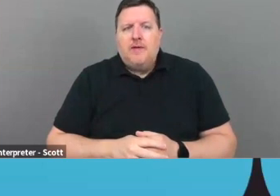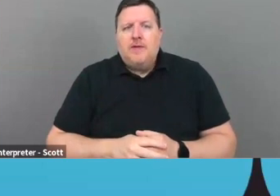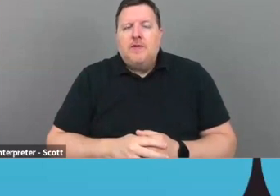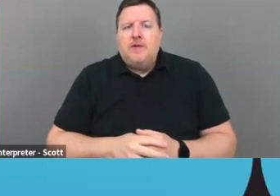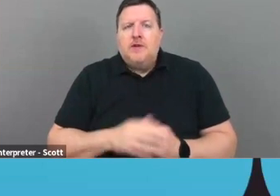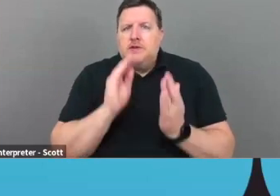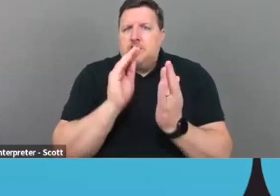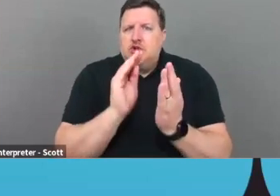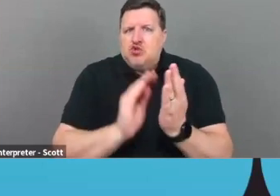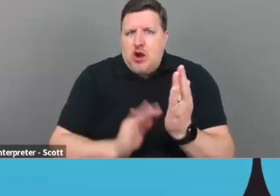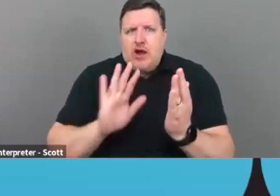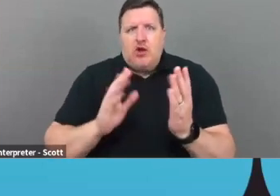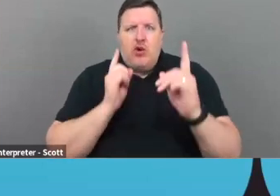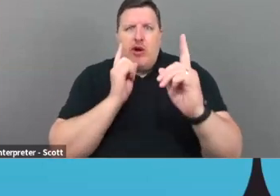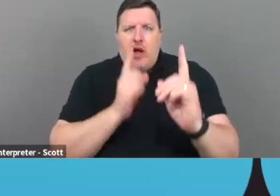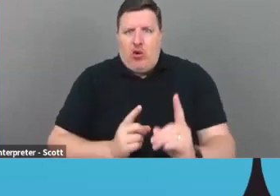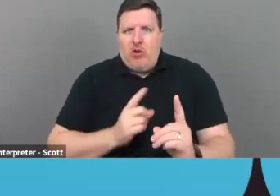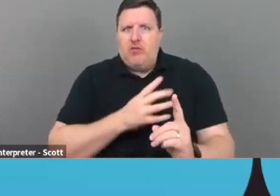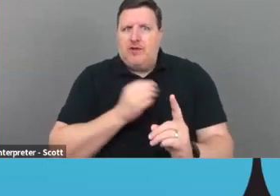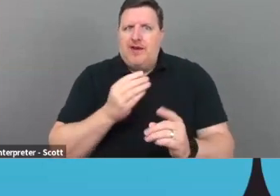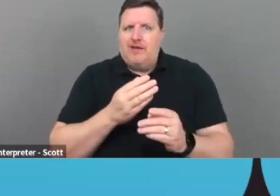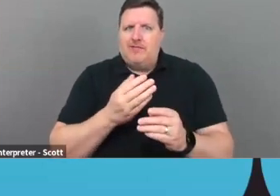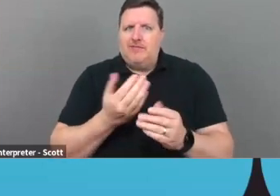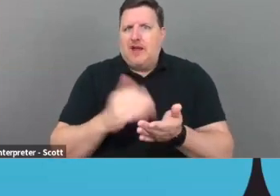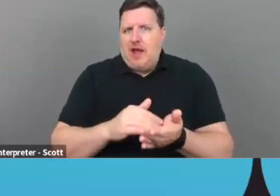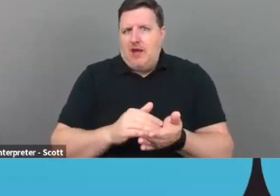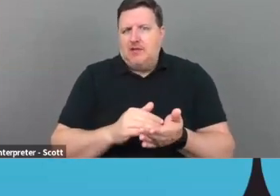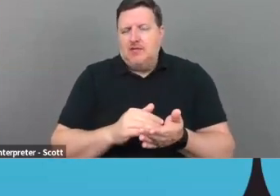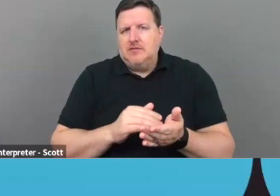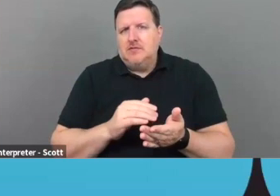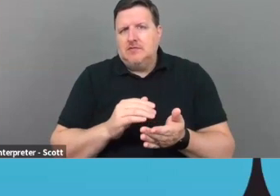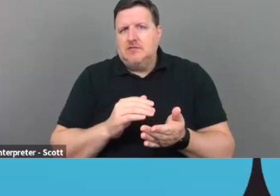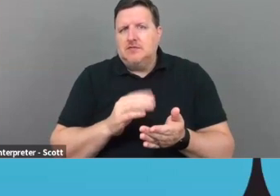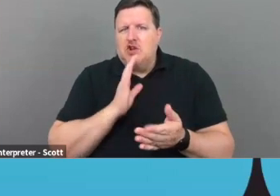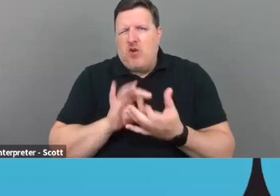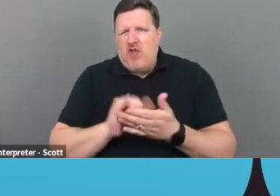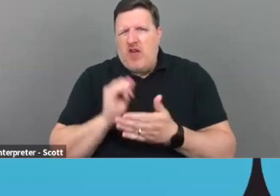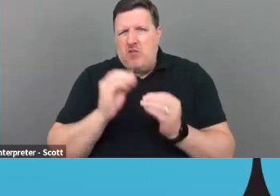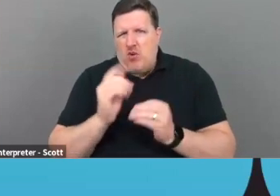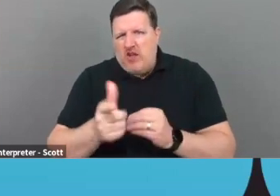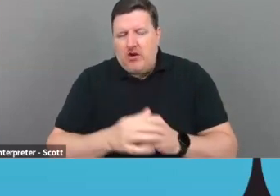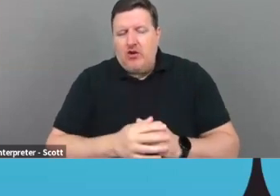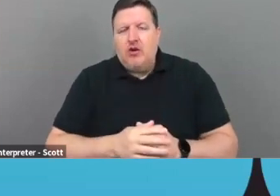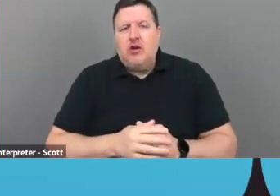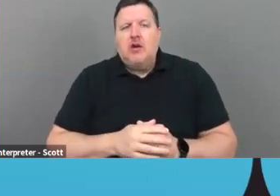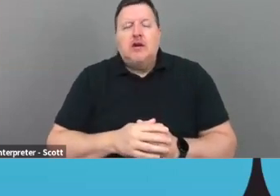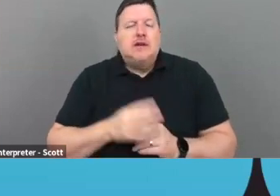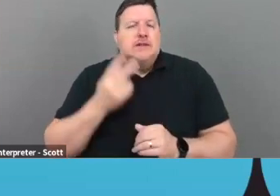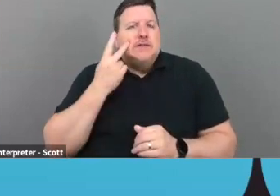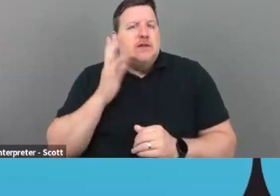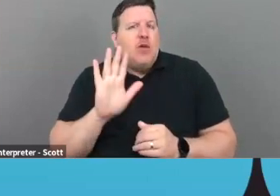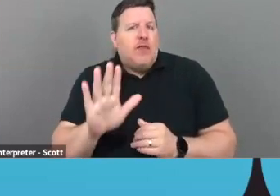track your outcomes. And again, I'll have a, we talk about that later, um, see what their